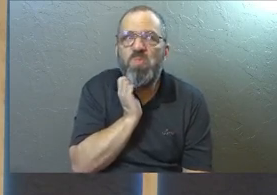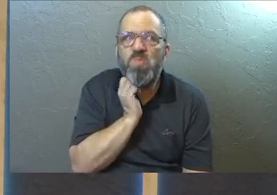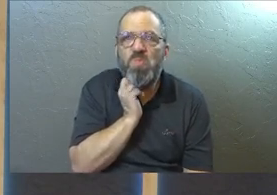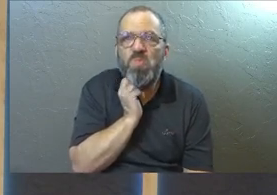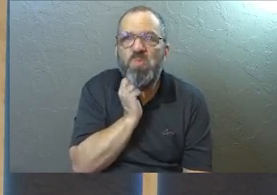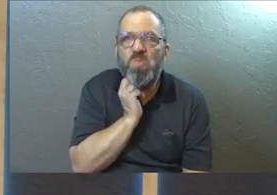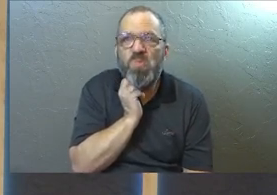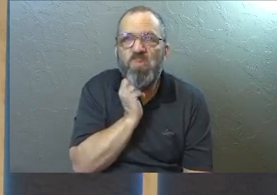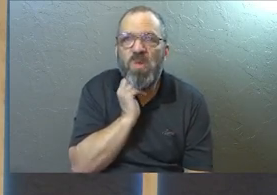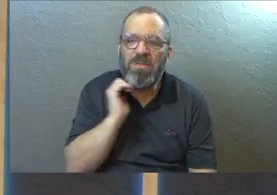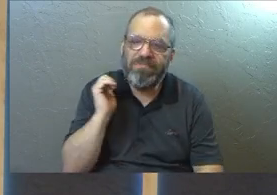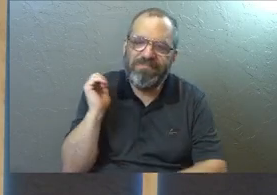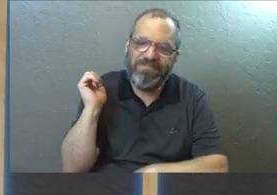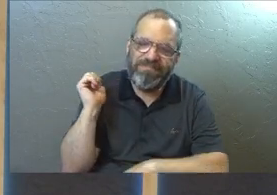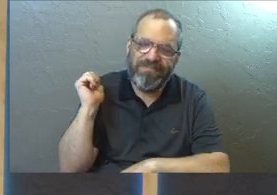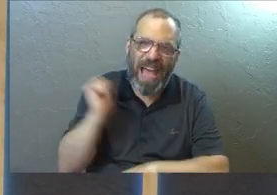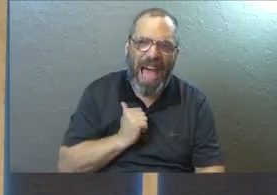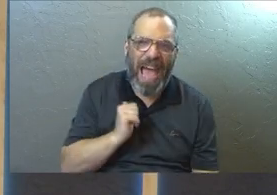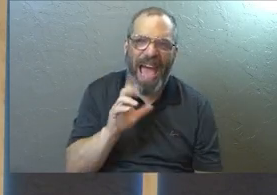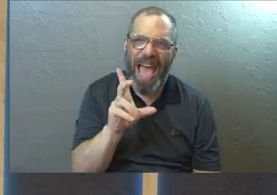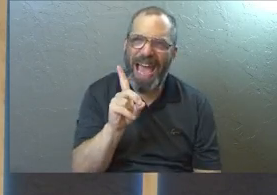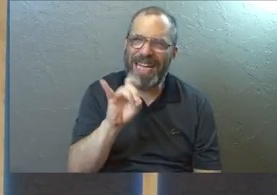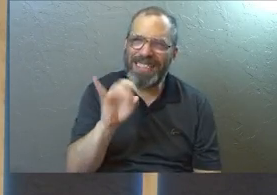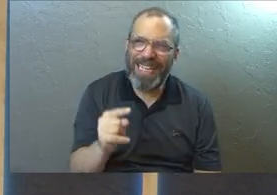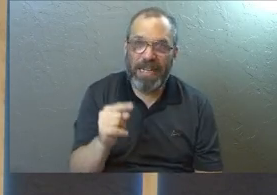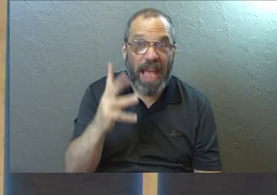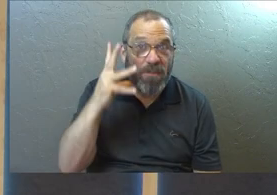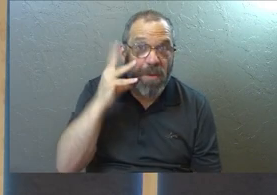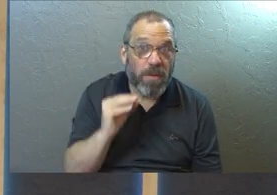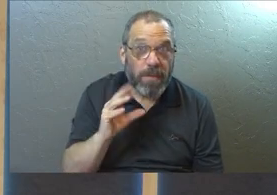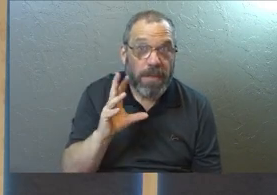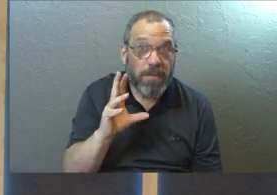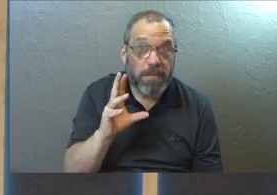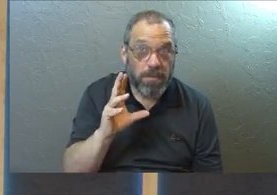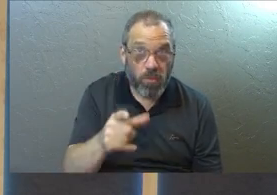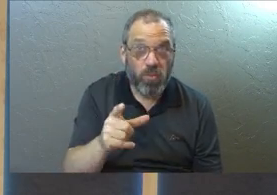And I was guilty before the Lord. Have ever been guilty before the Lord?